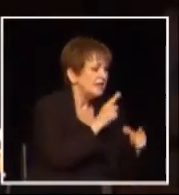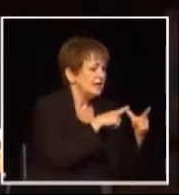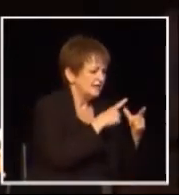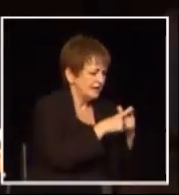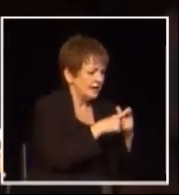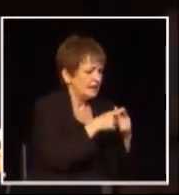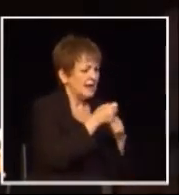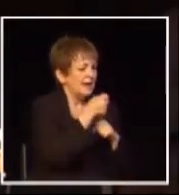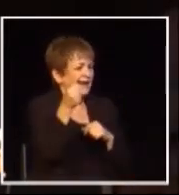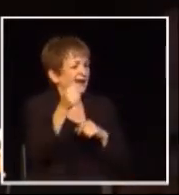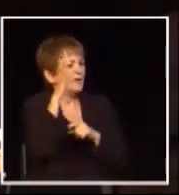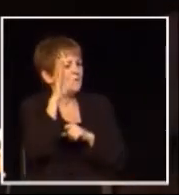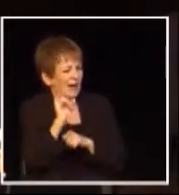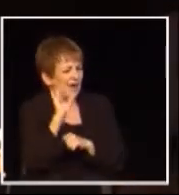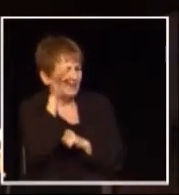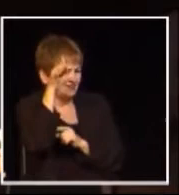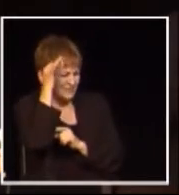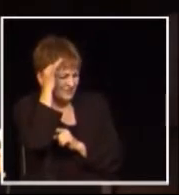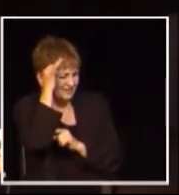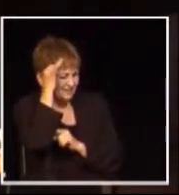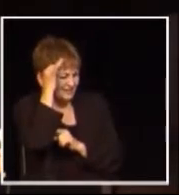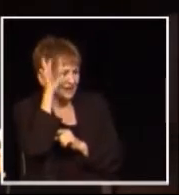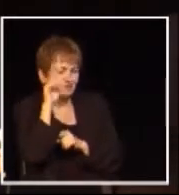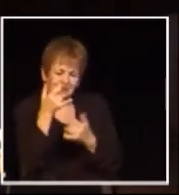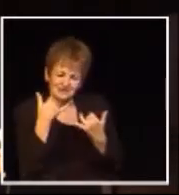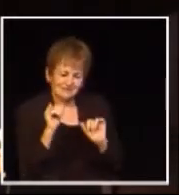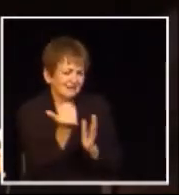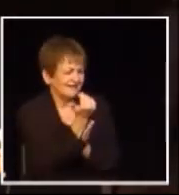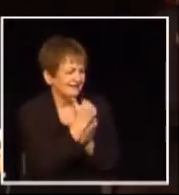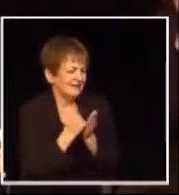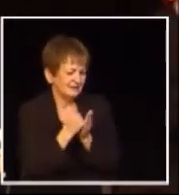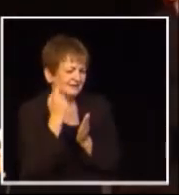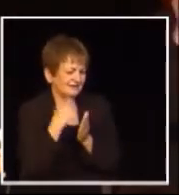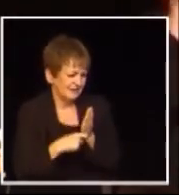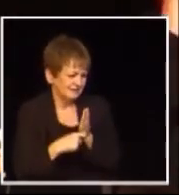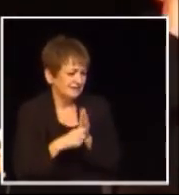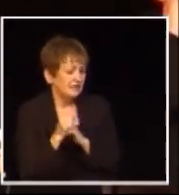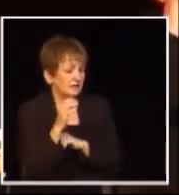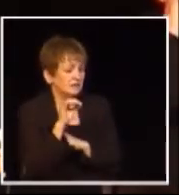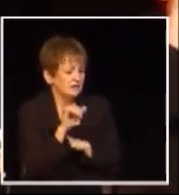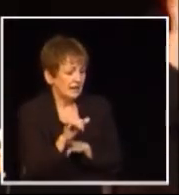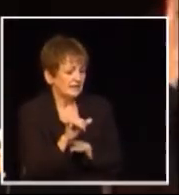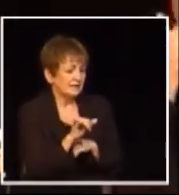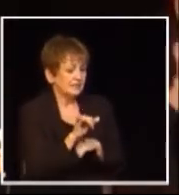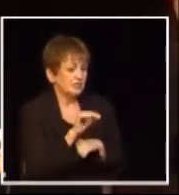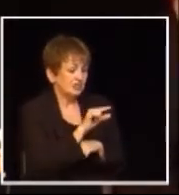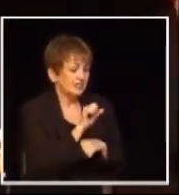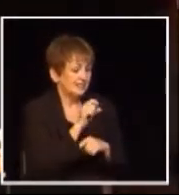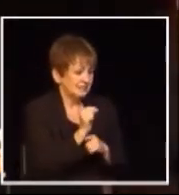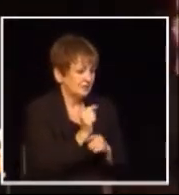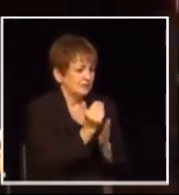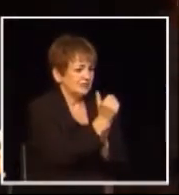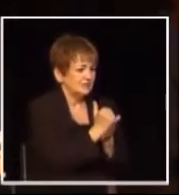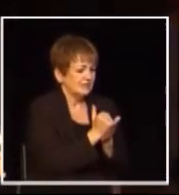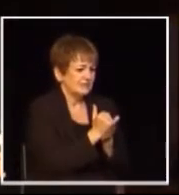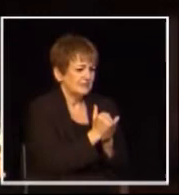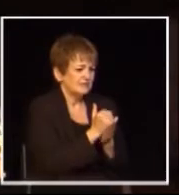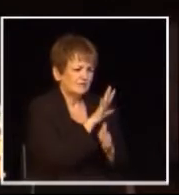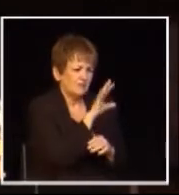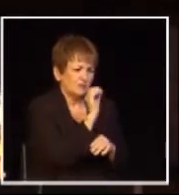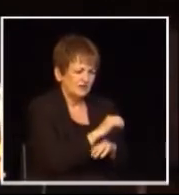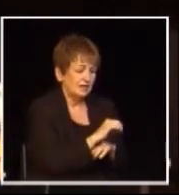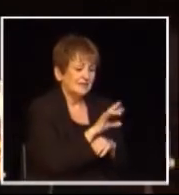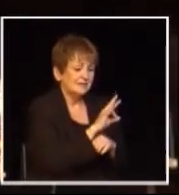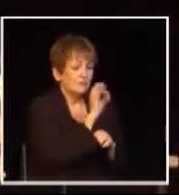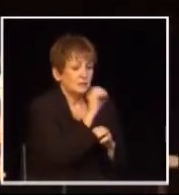to collect the HST there now think about that for a minute the HST the GST has been collected now for 20 some odd years at 5%